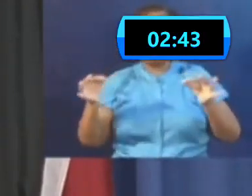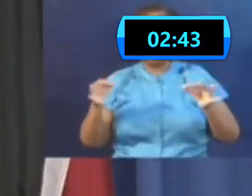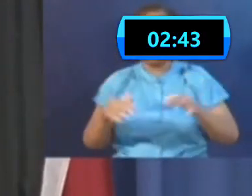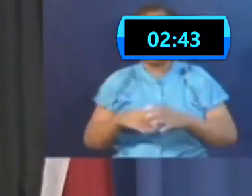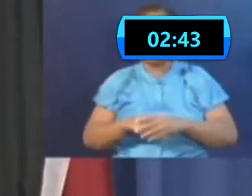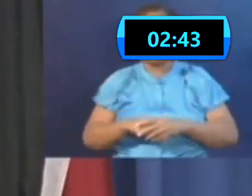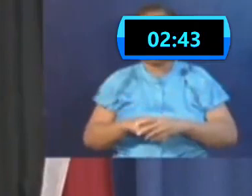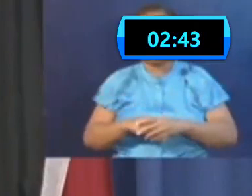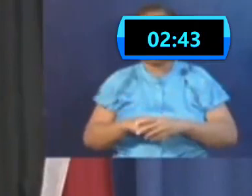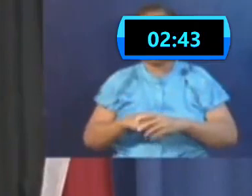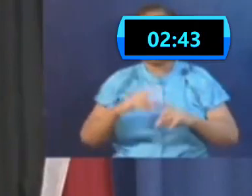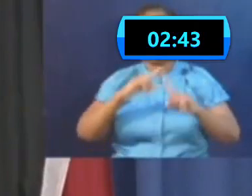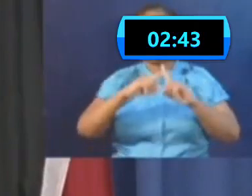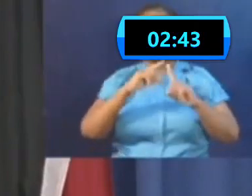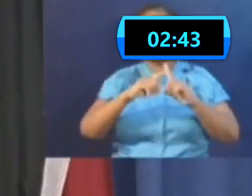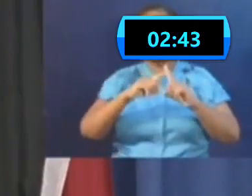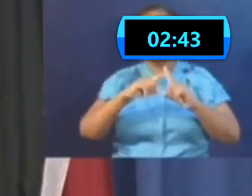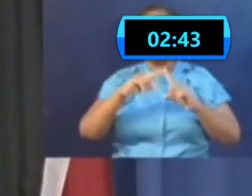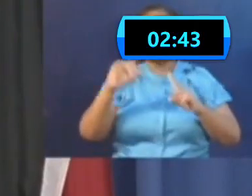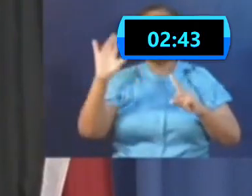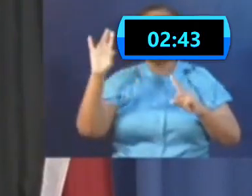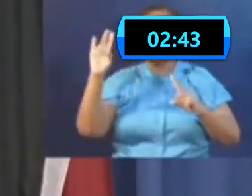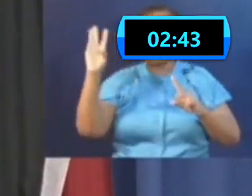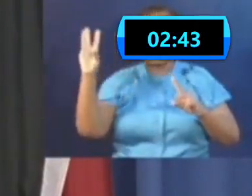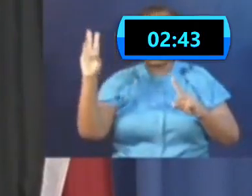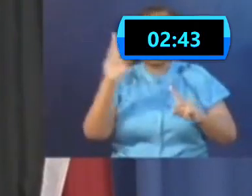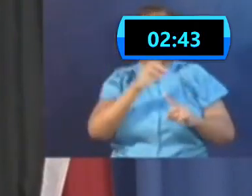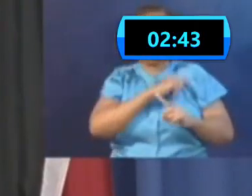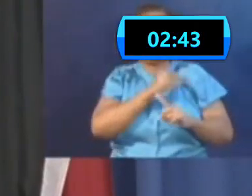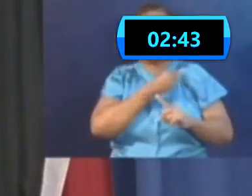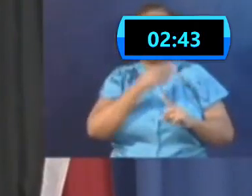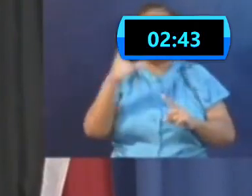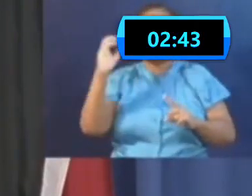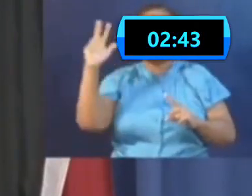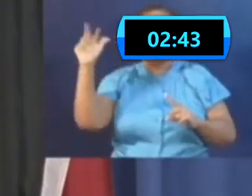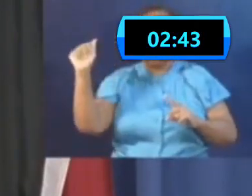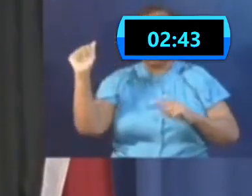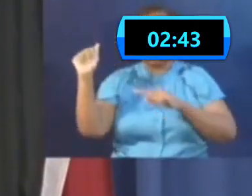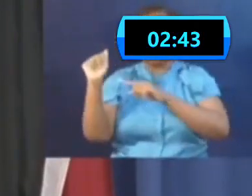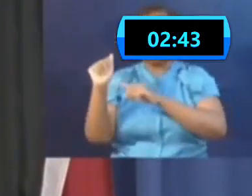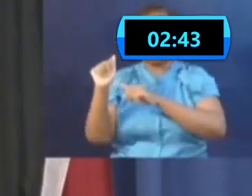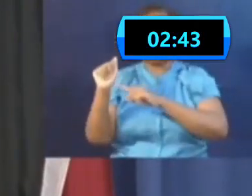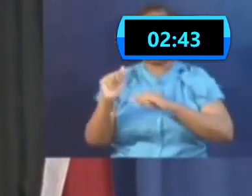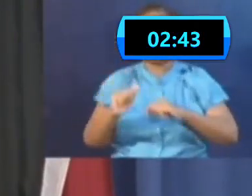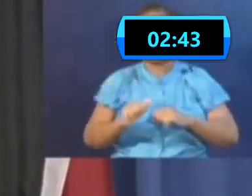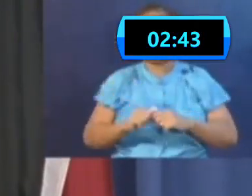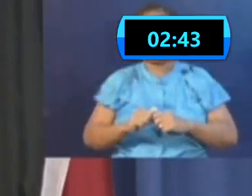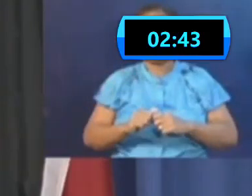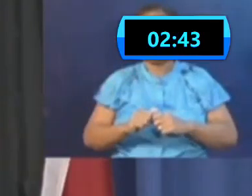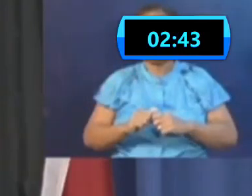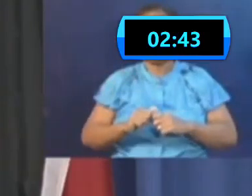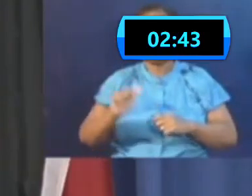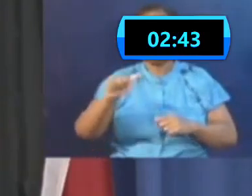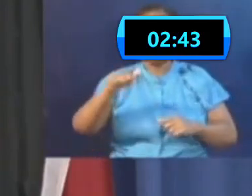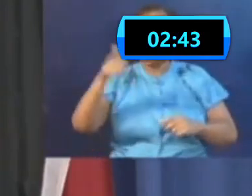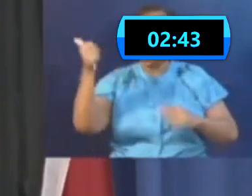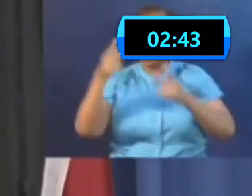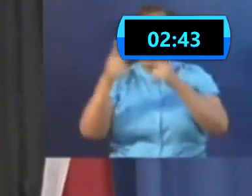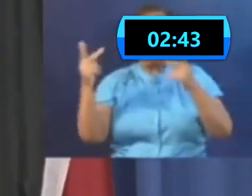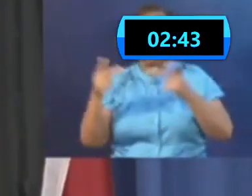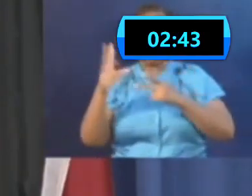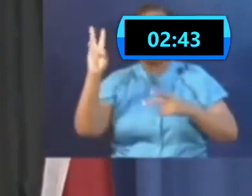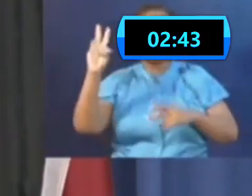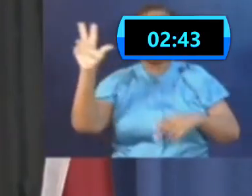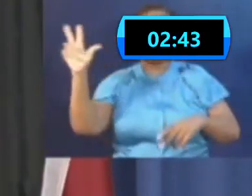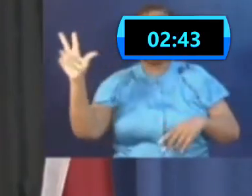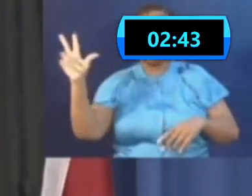positive patients, 76 in the hospitals. At the Coover Hospital and Multi-Training Facility, there are 63 persons. Six of those